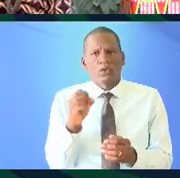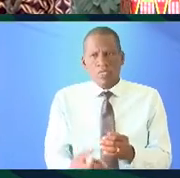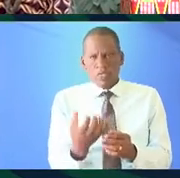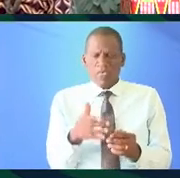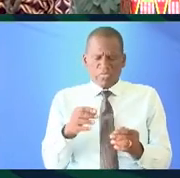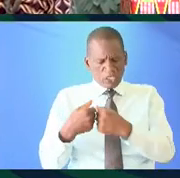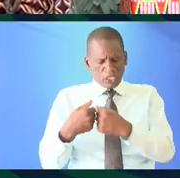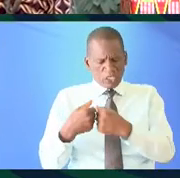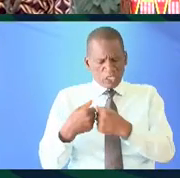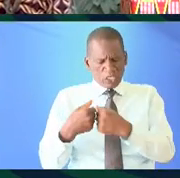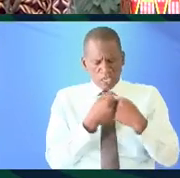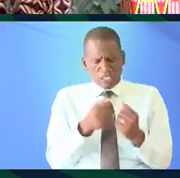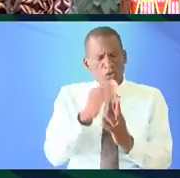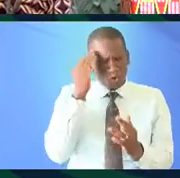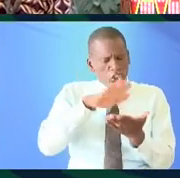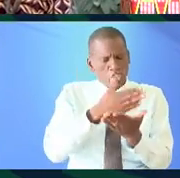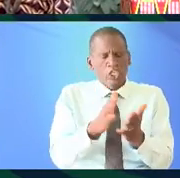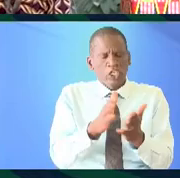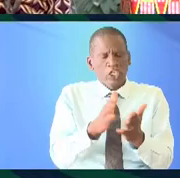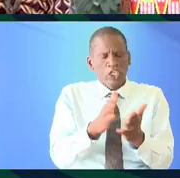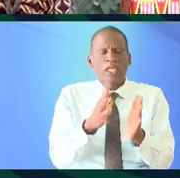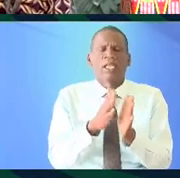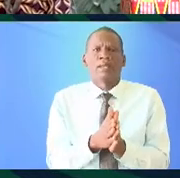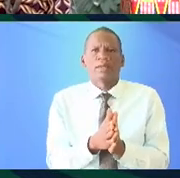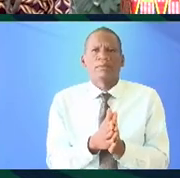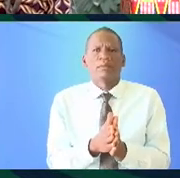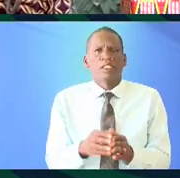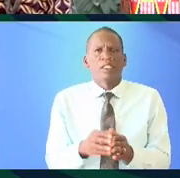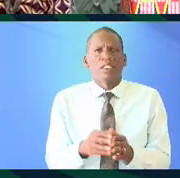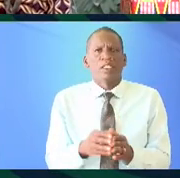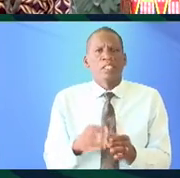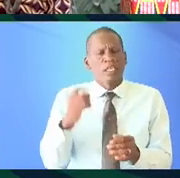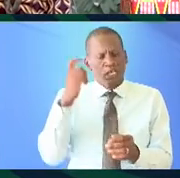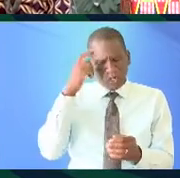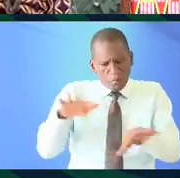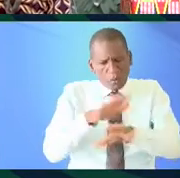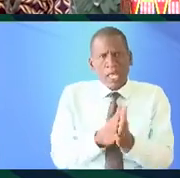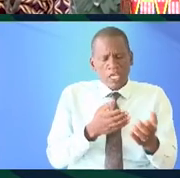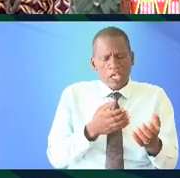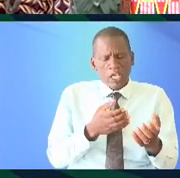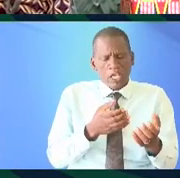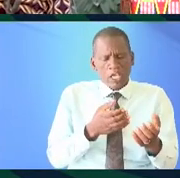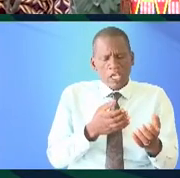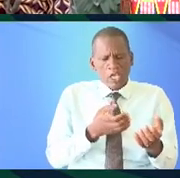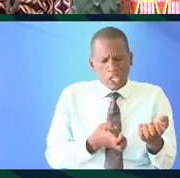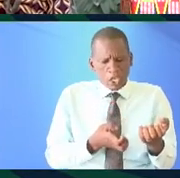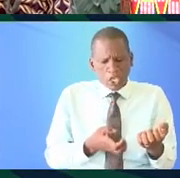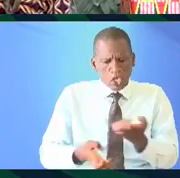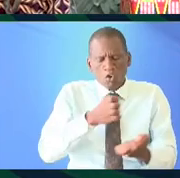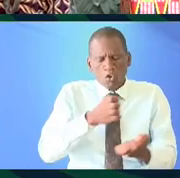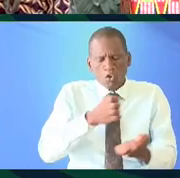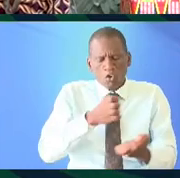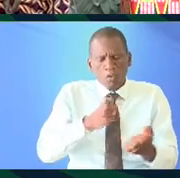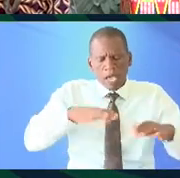this question the tension between knowledge sharing and intellectual property and the economics surrounding